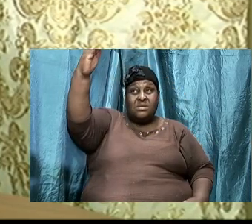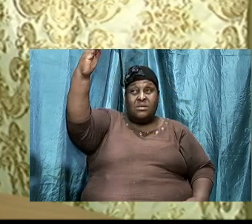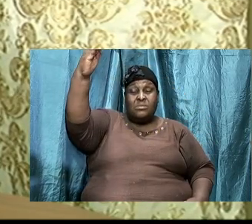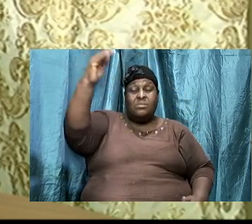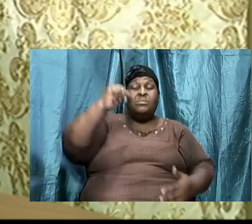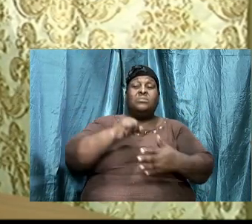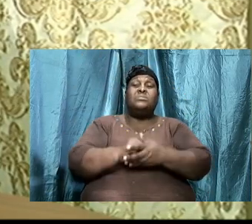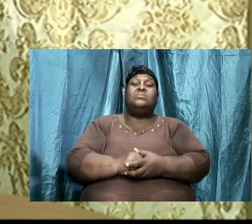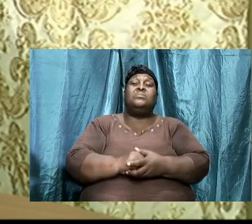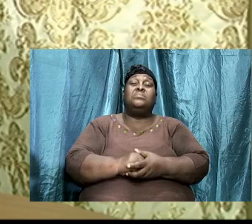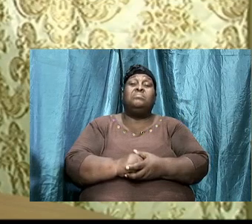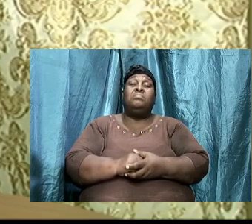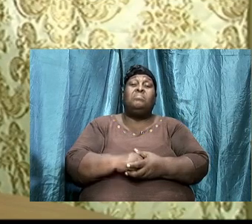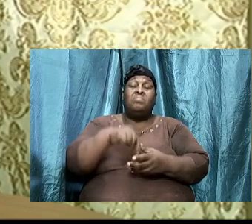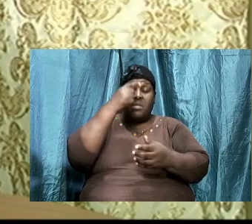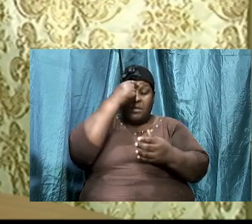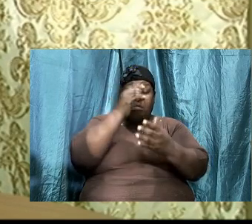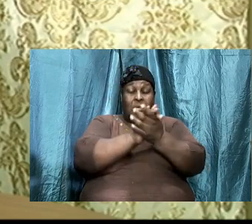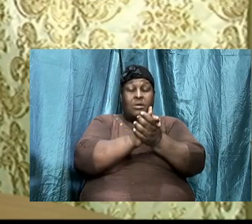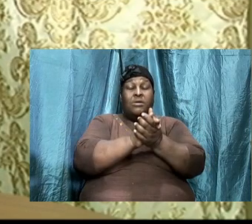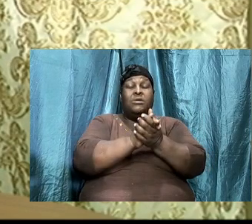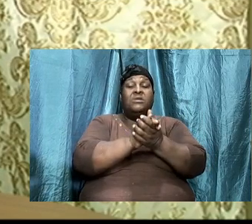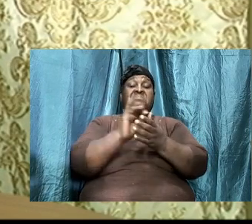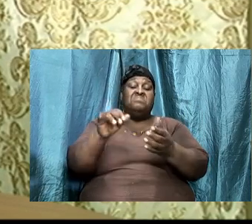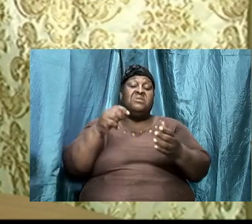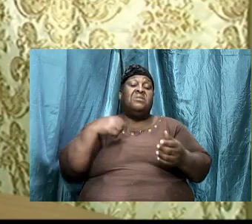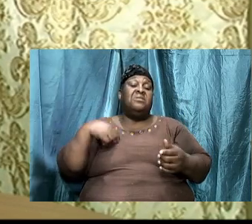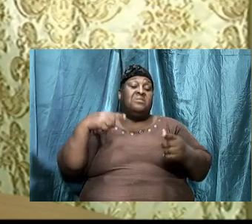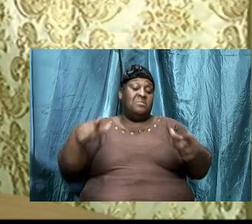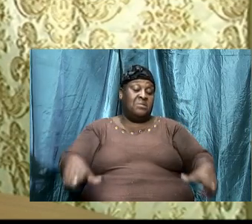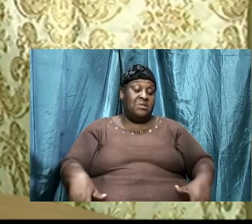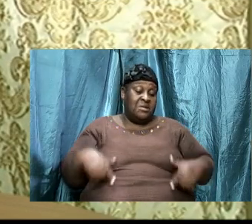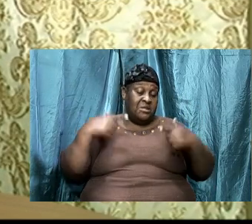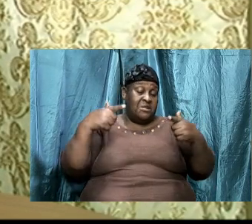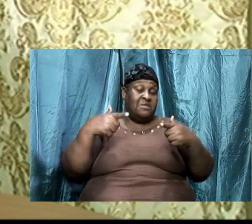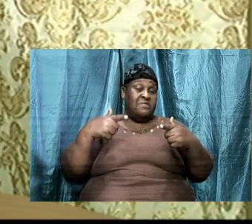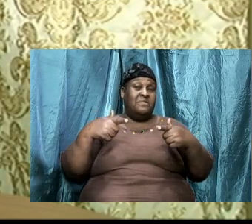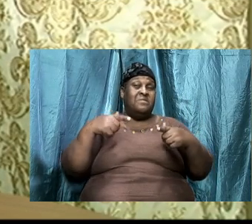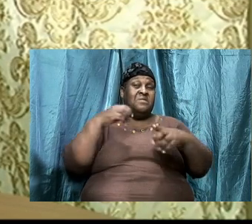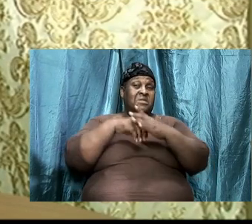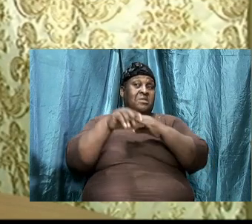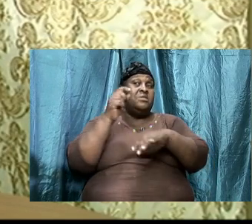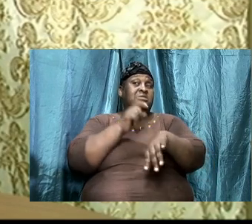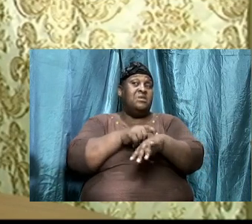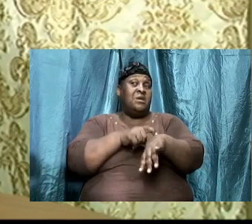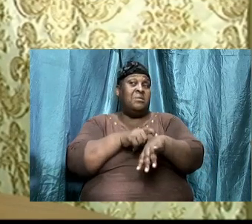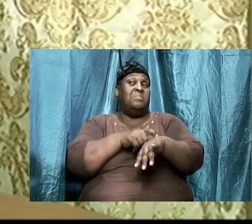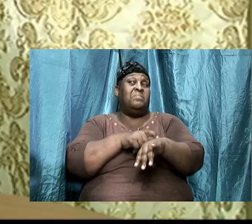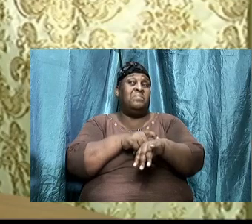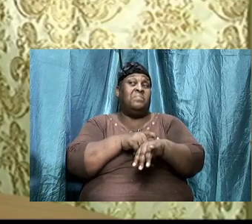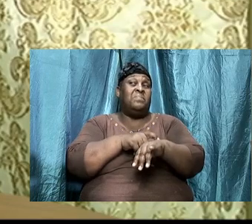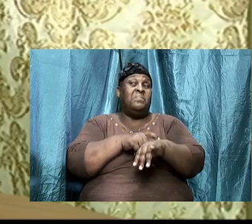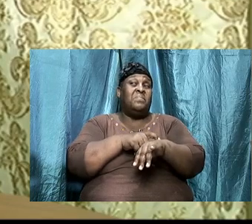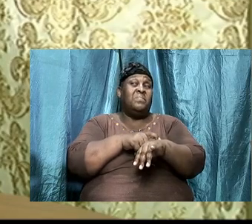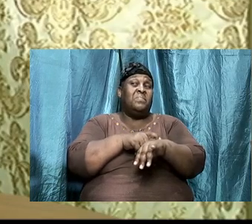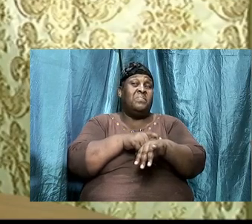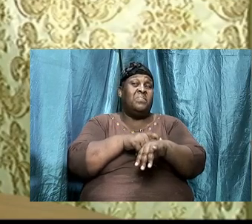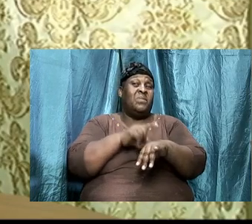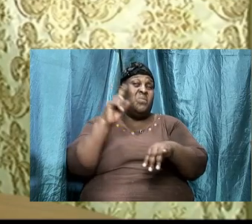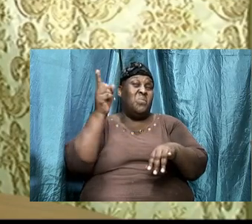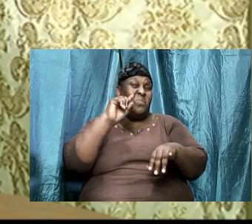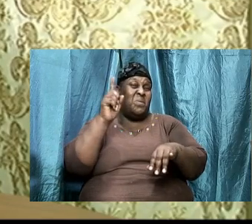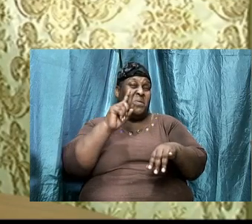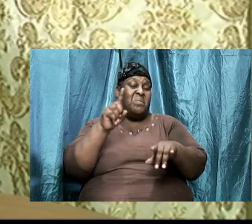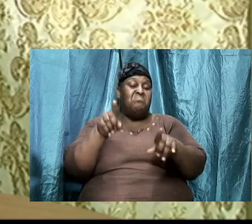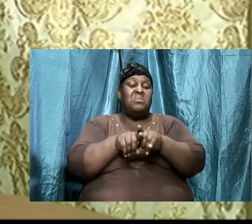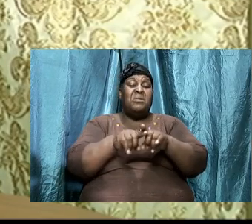I believe that we are living in a time where as